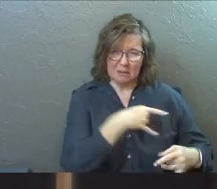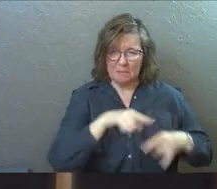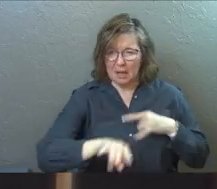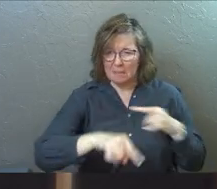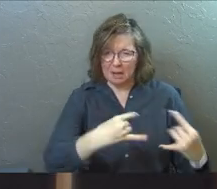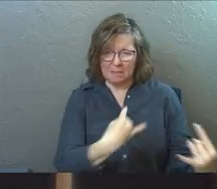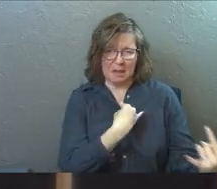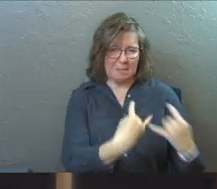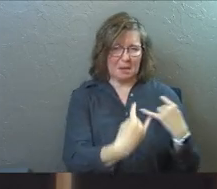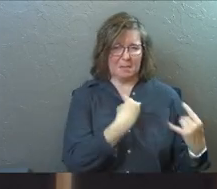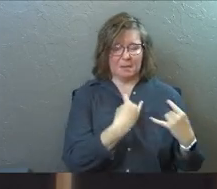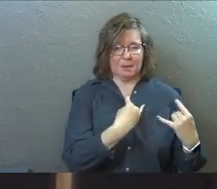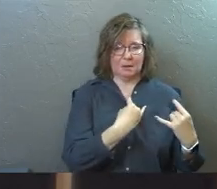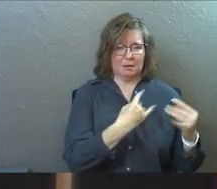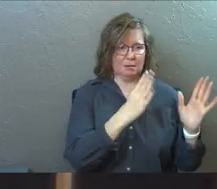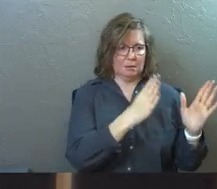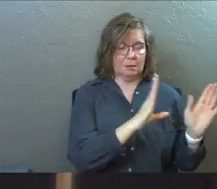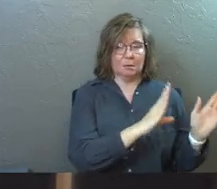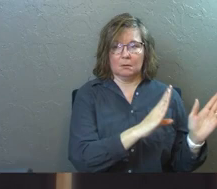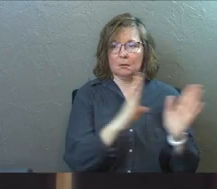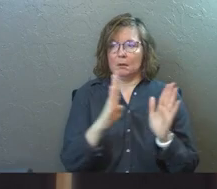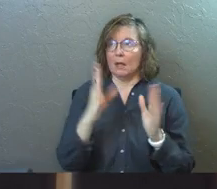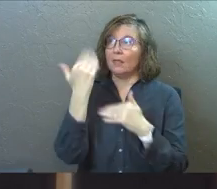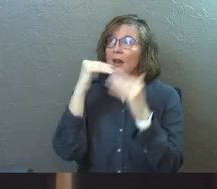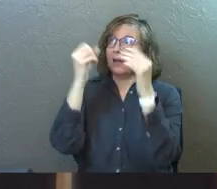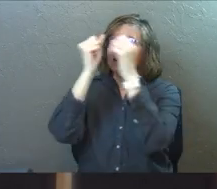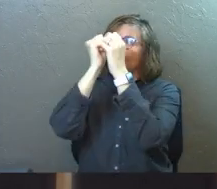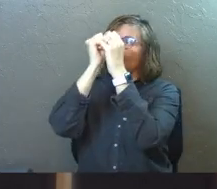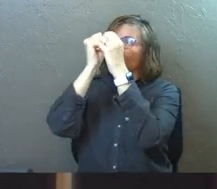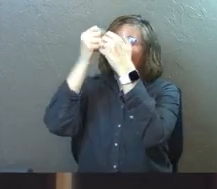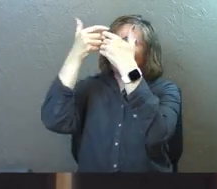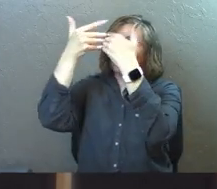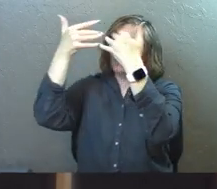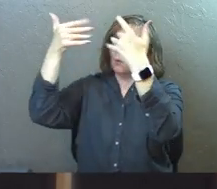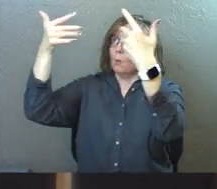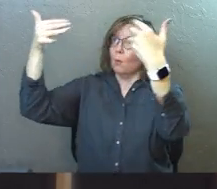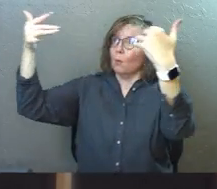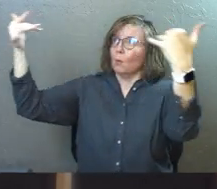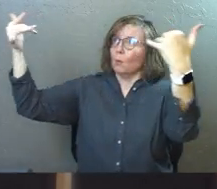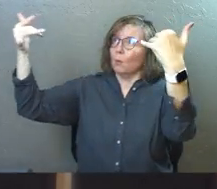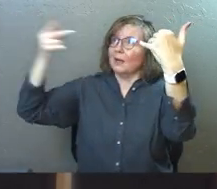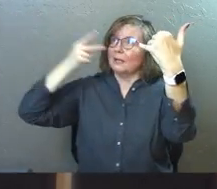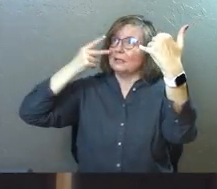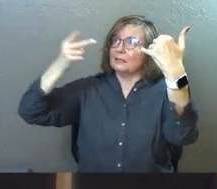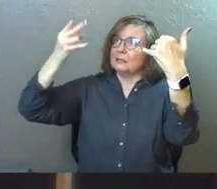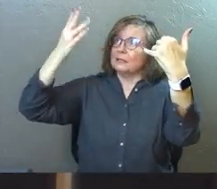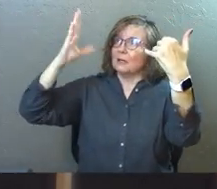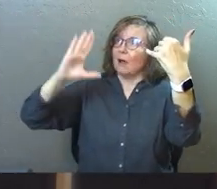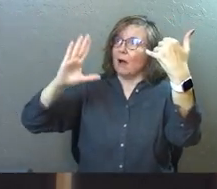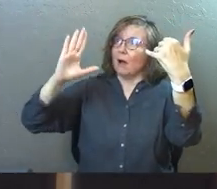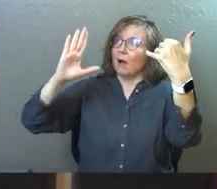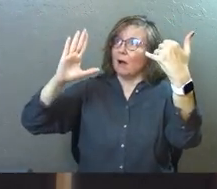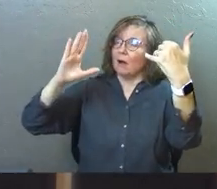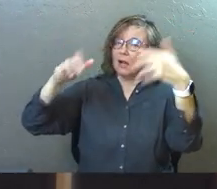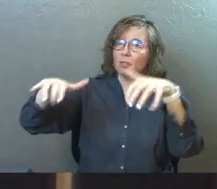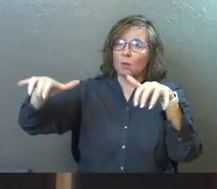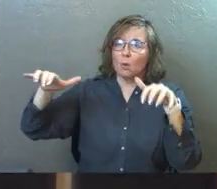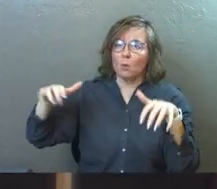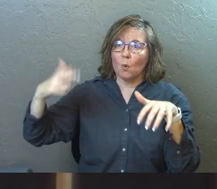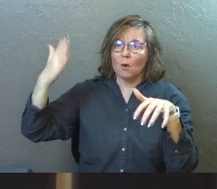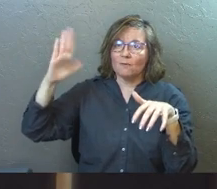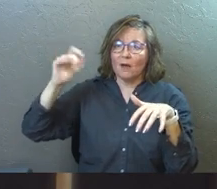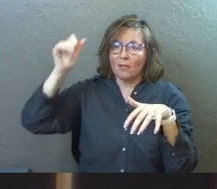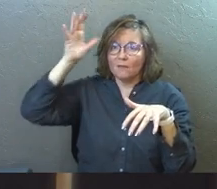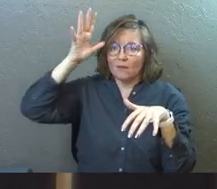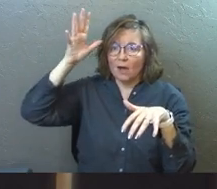And he's got a second court that suddenly opens up in heaven and it's God's court. It's the throne of